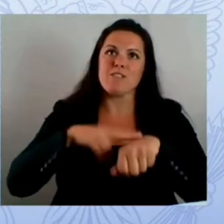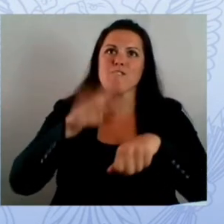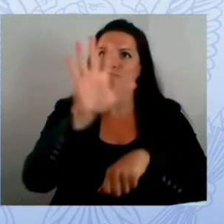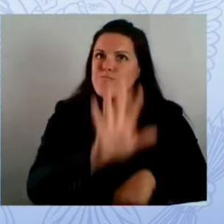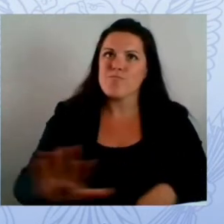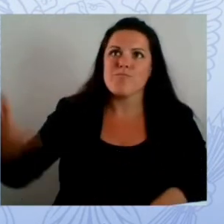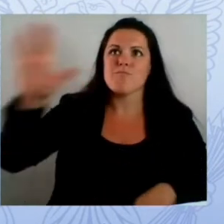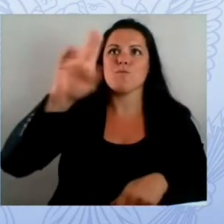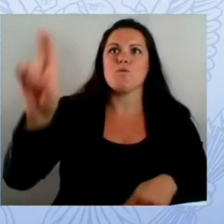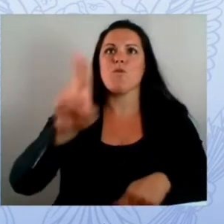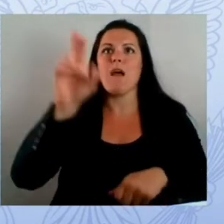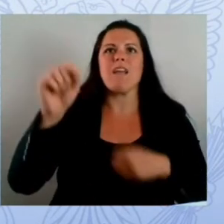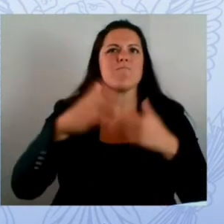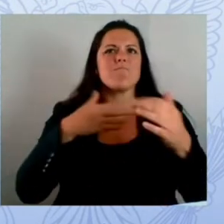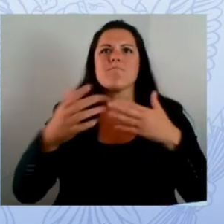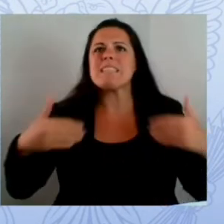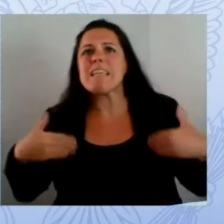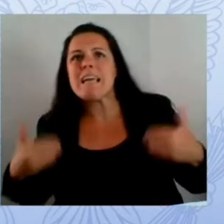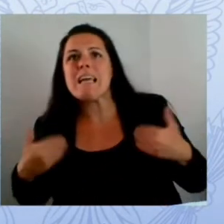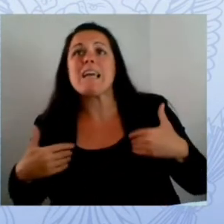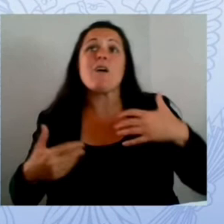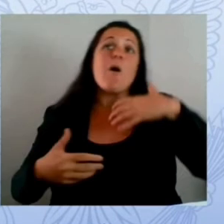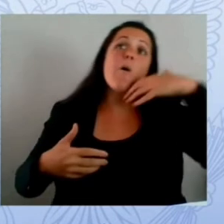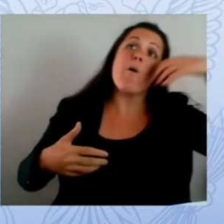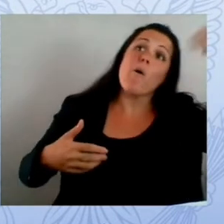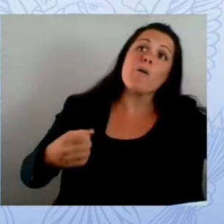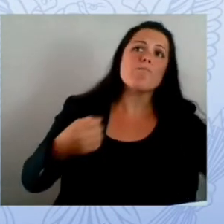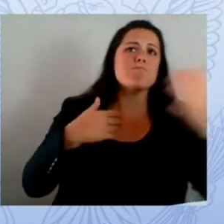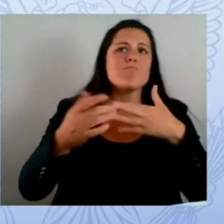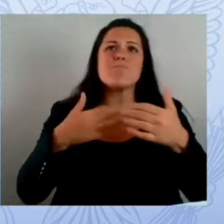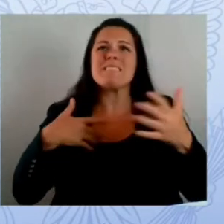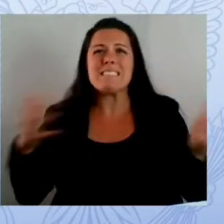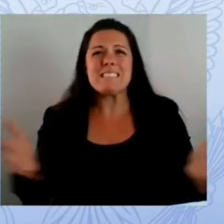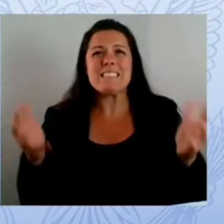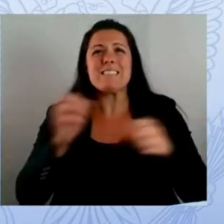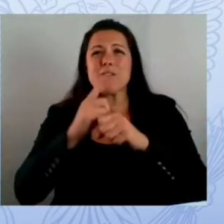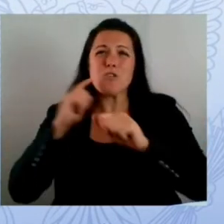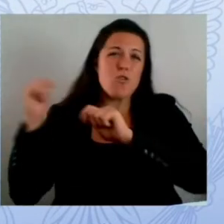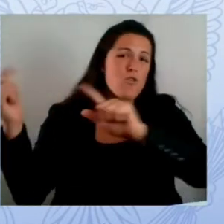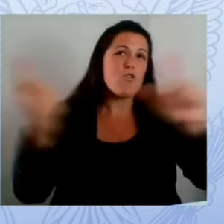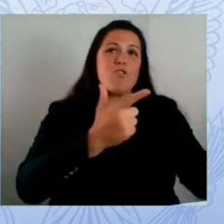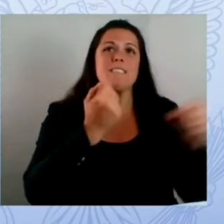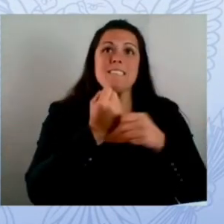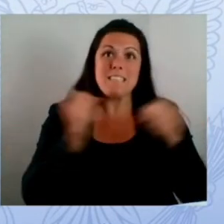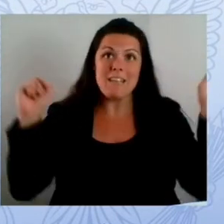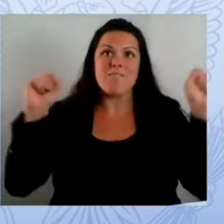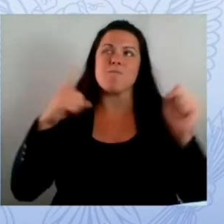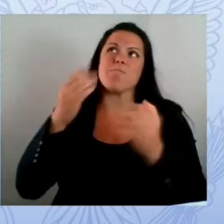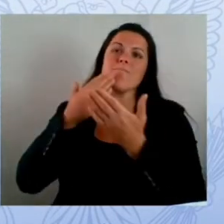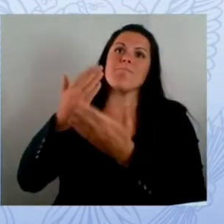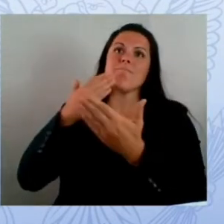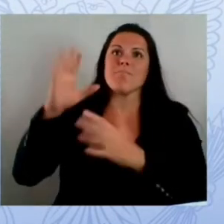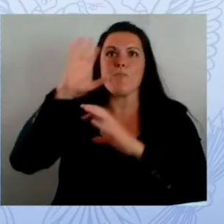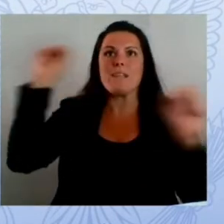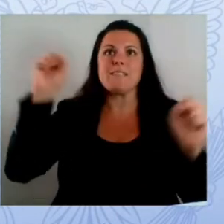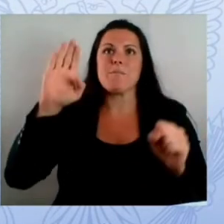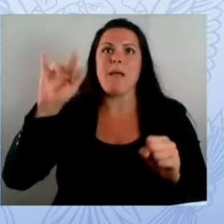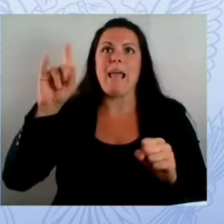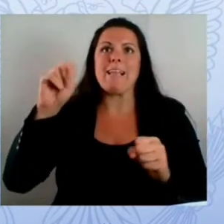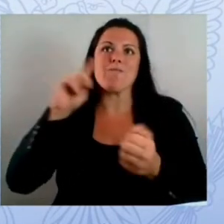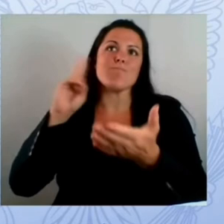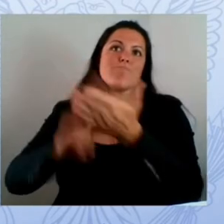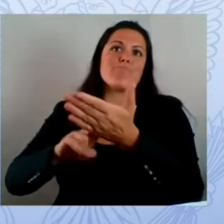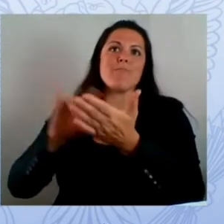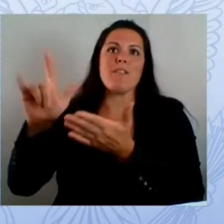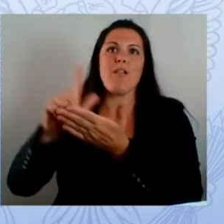points that we need to make sure we equip with the skills and protections to make sure that they are well protected in in the 21st